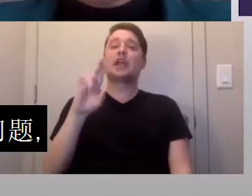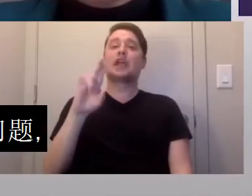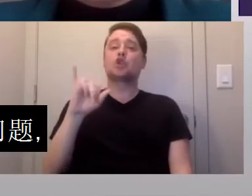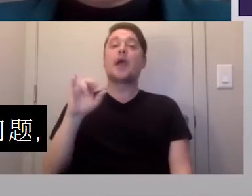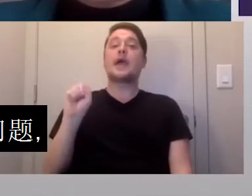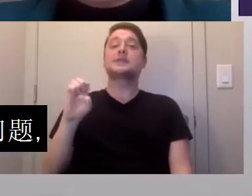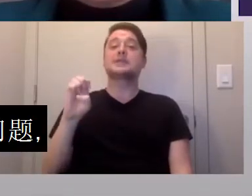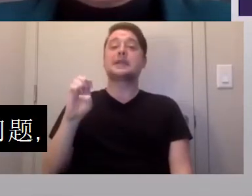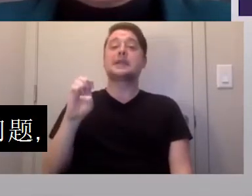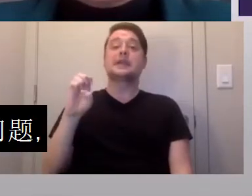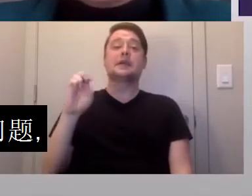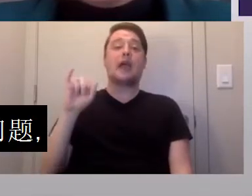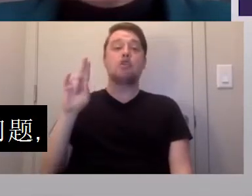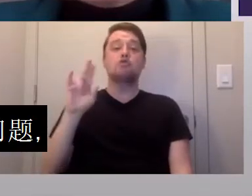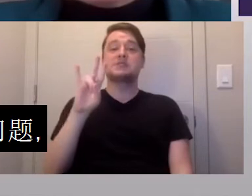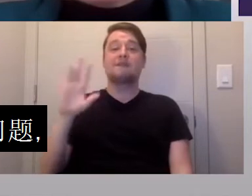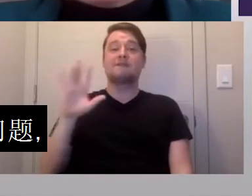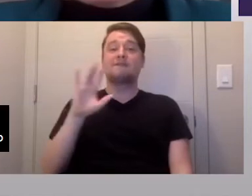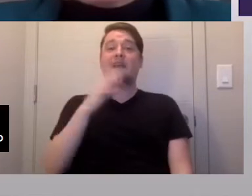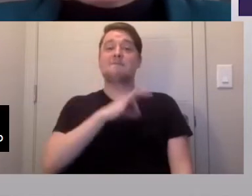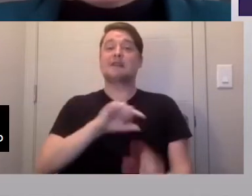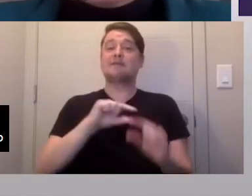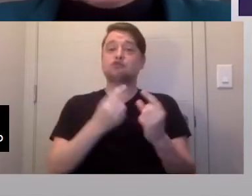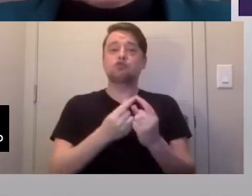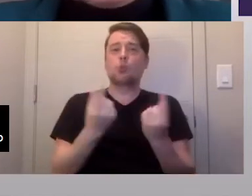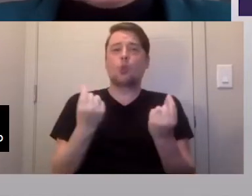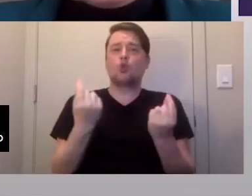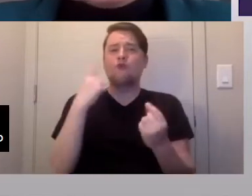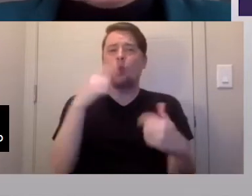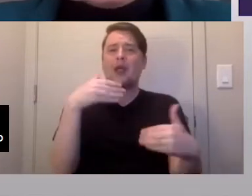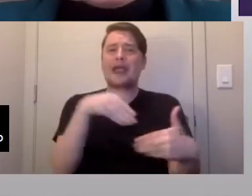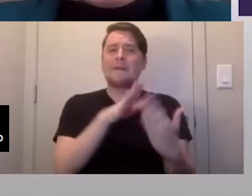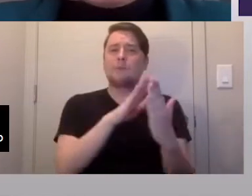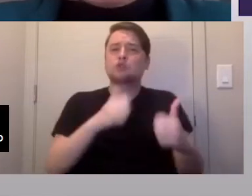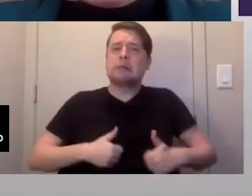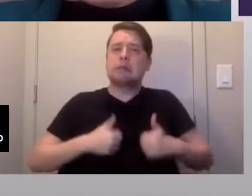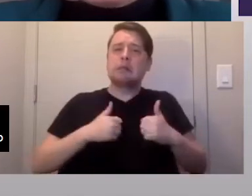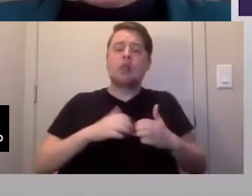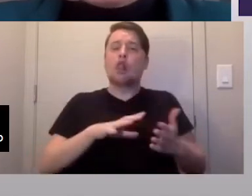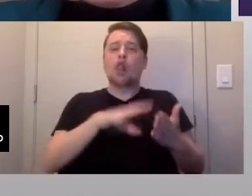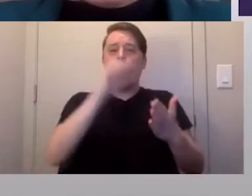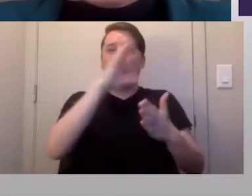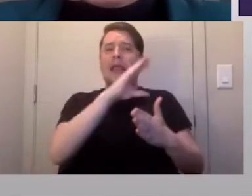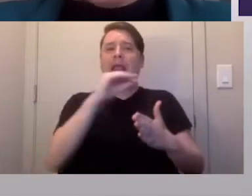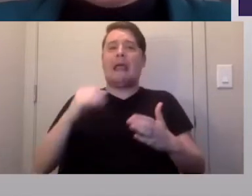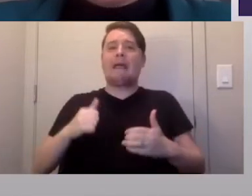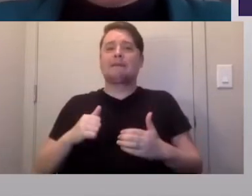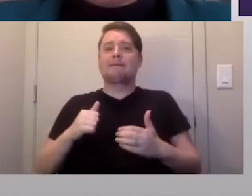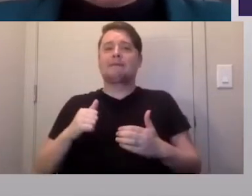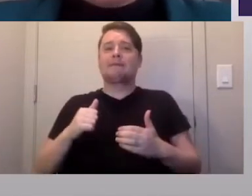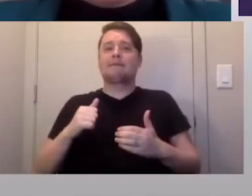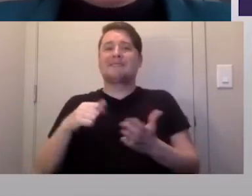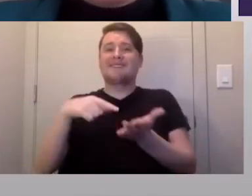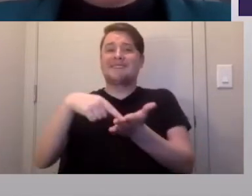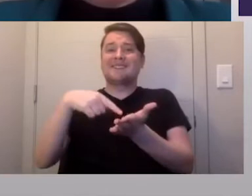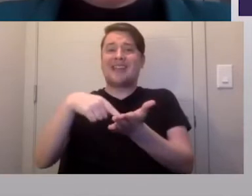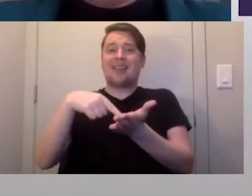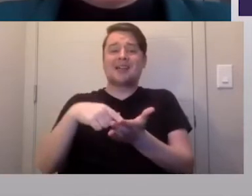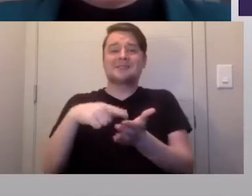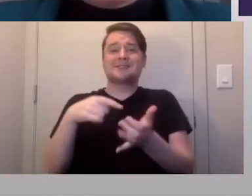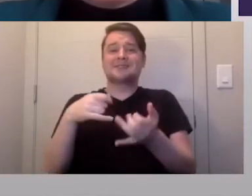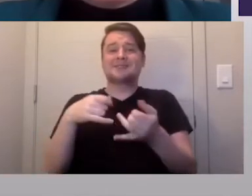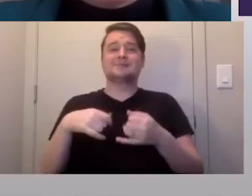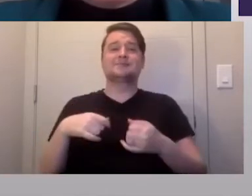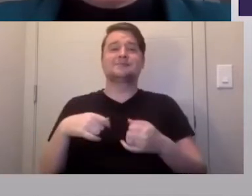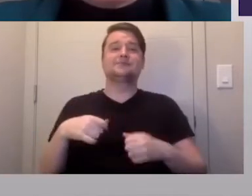done to address in-person learning and what's happening with training deadlines? Yeah, so all in-person